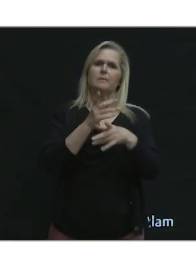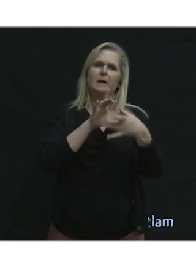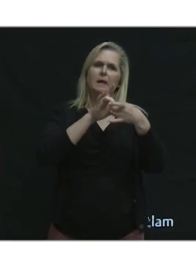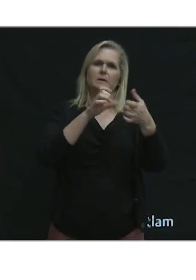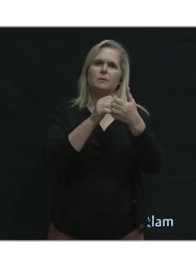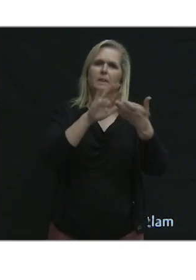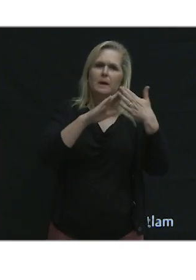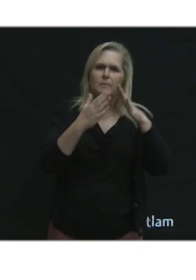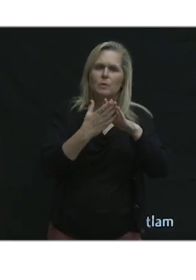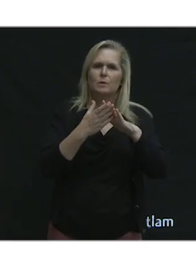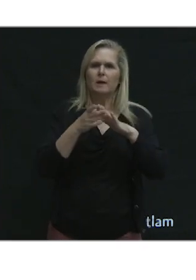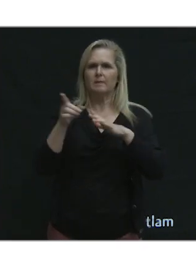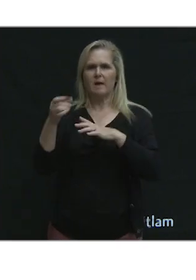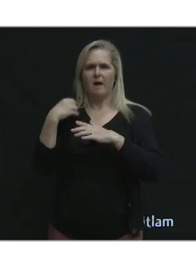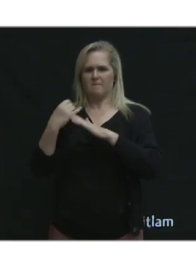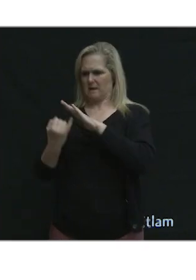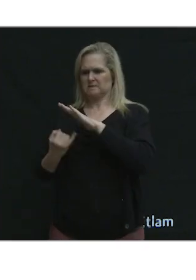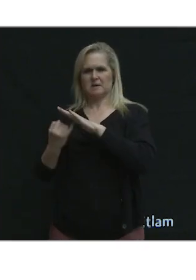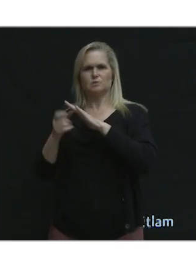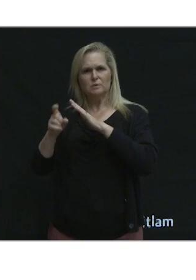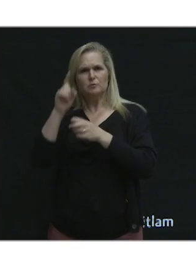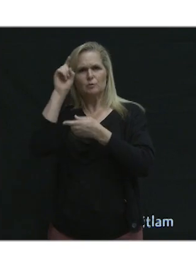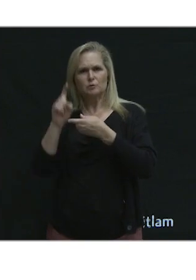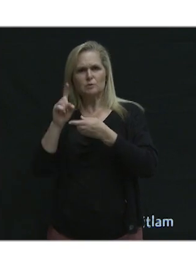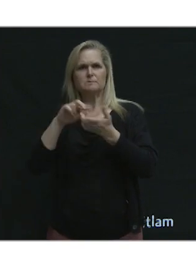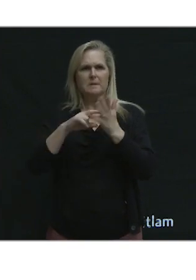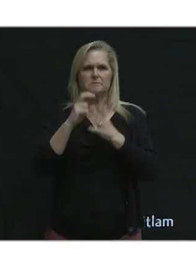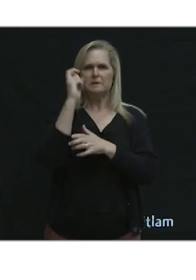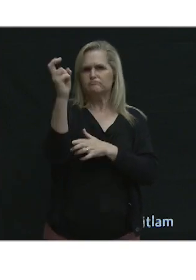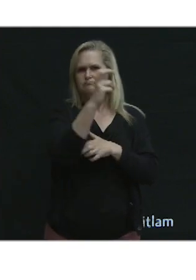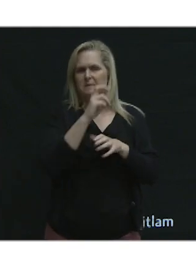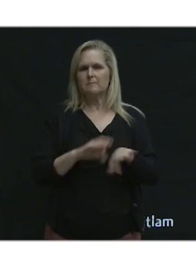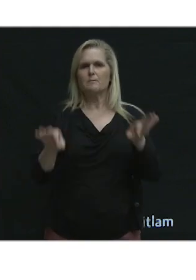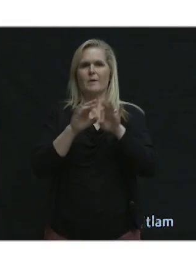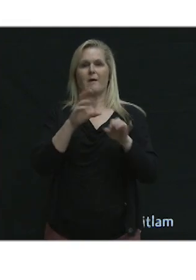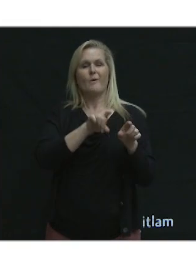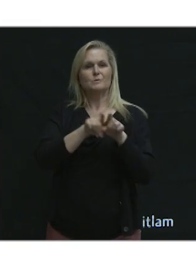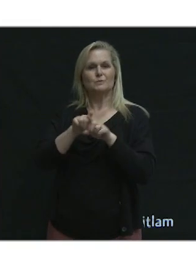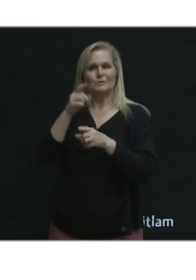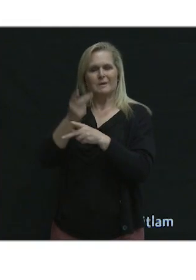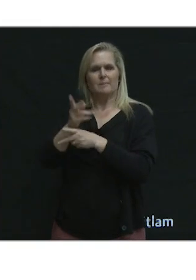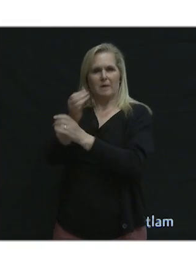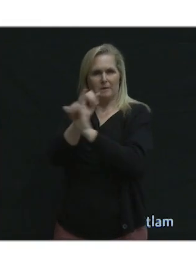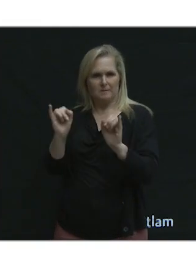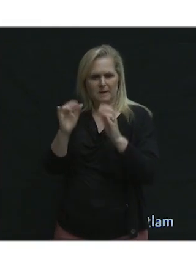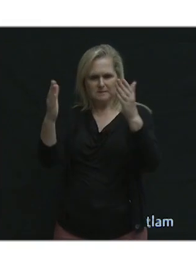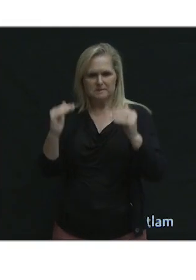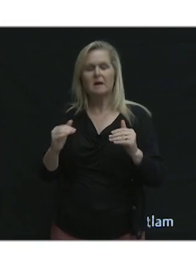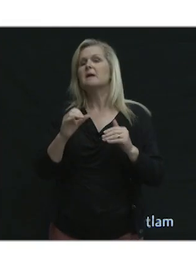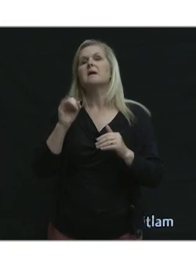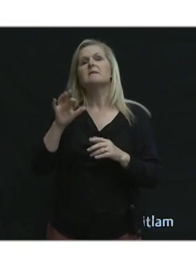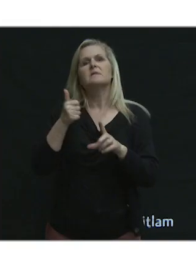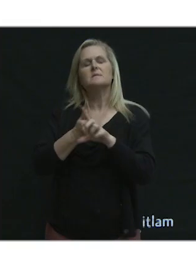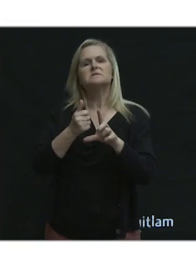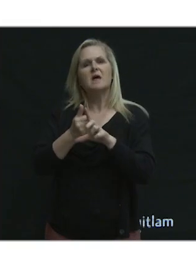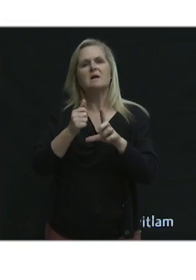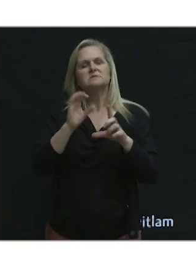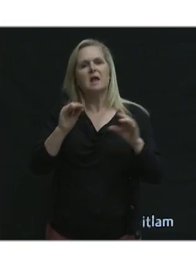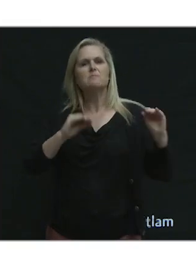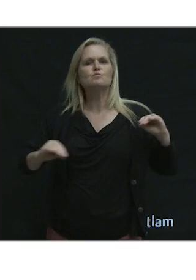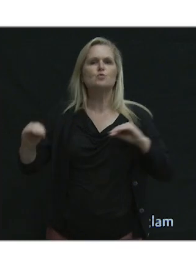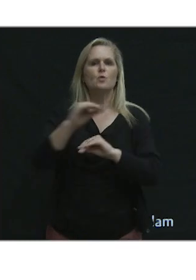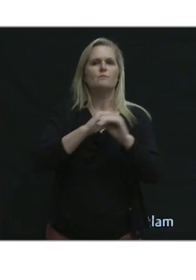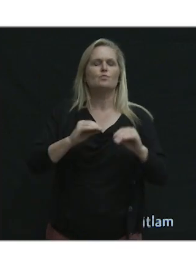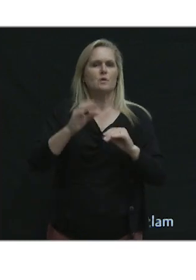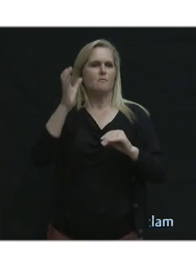to reduce isolation, and preserve independence. When it comes to getting around, what we've heard